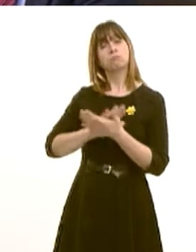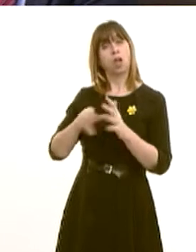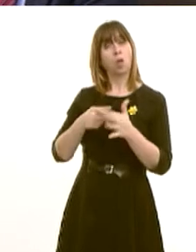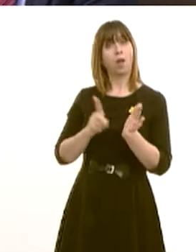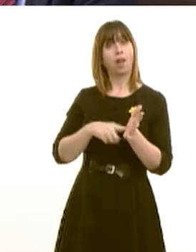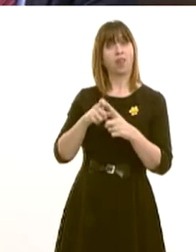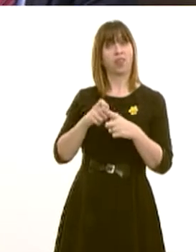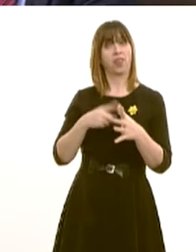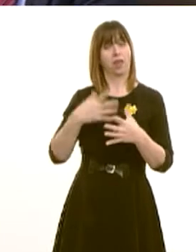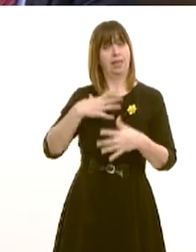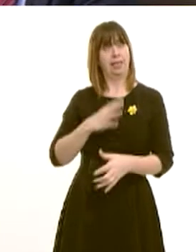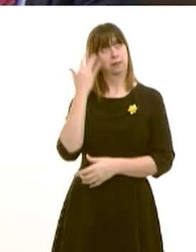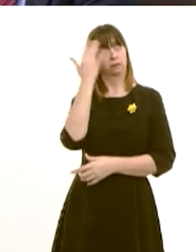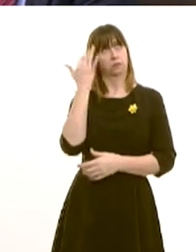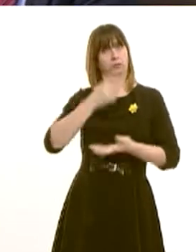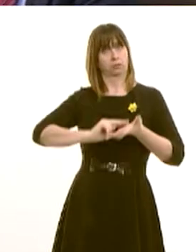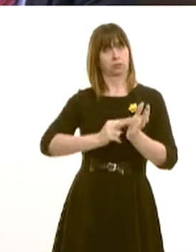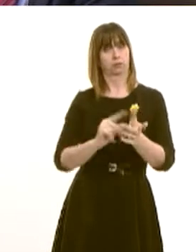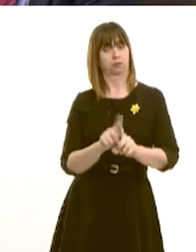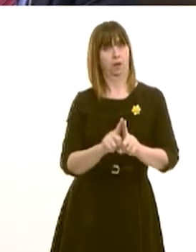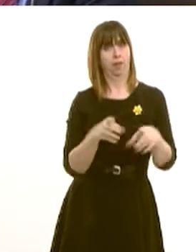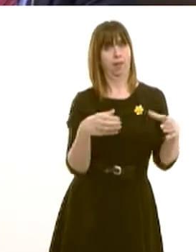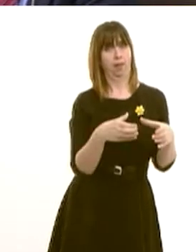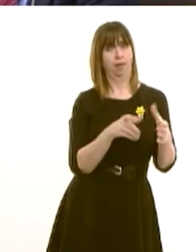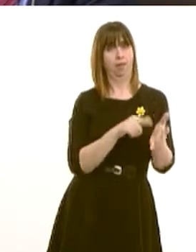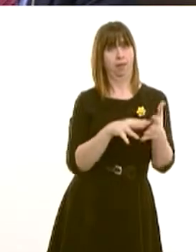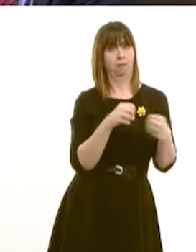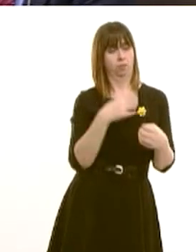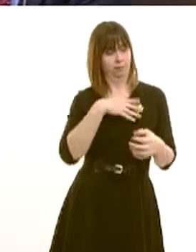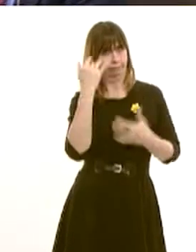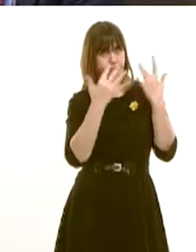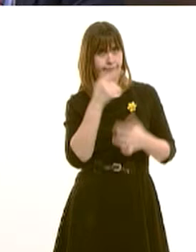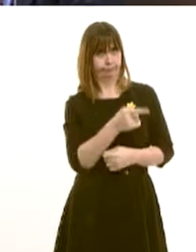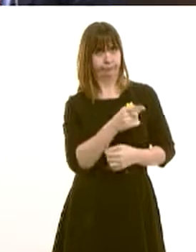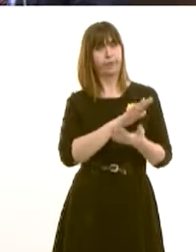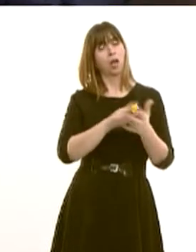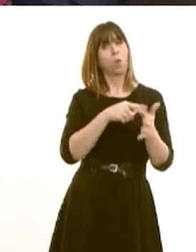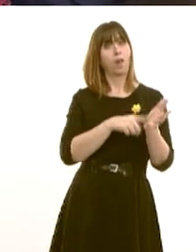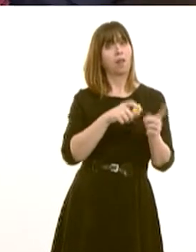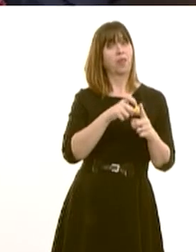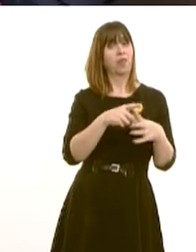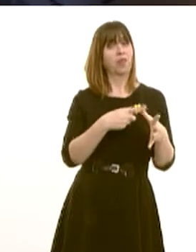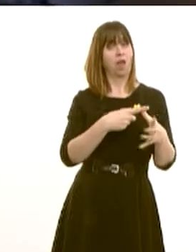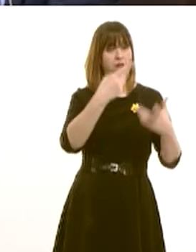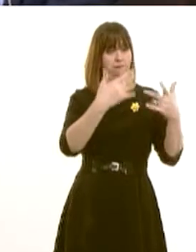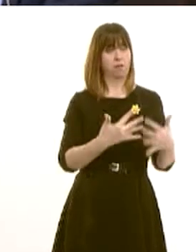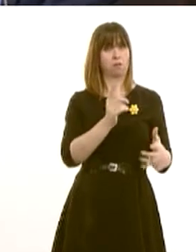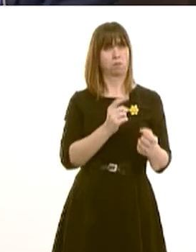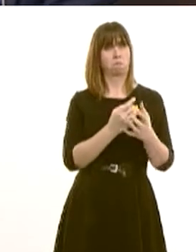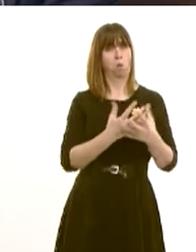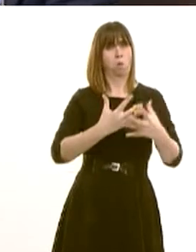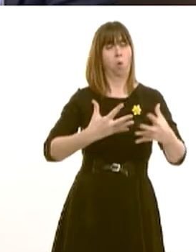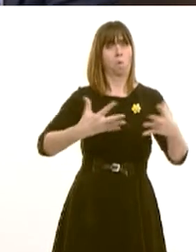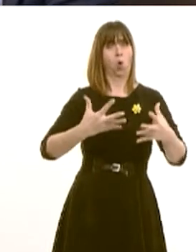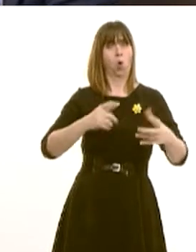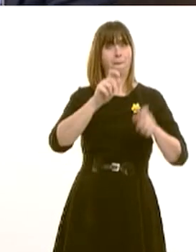when you think of the training places in that hospital as regards the How Well There figures, more patients are